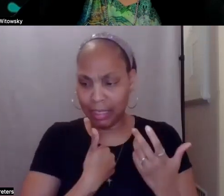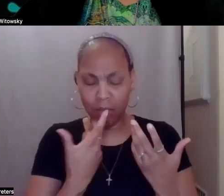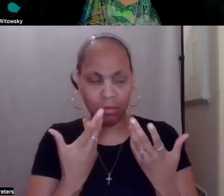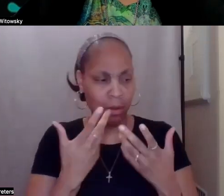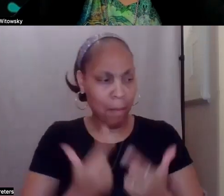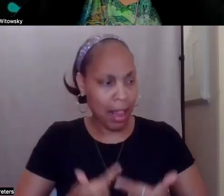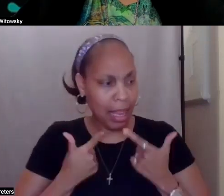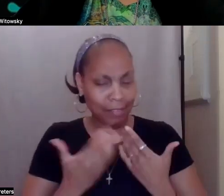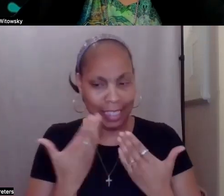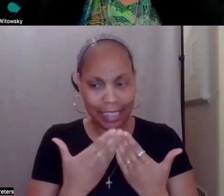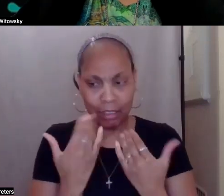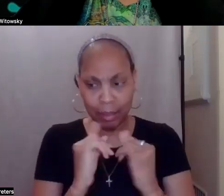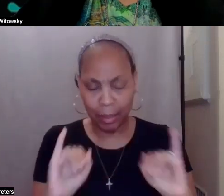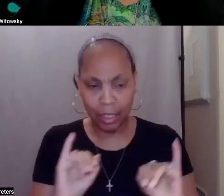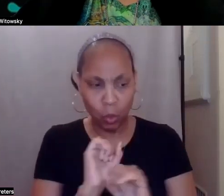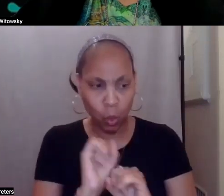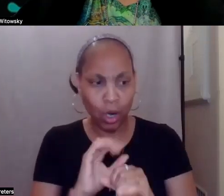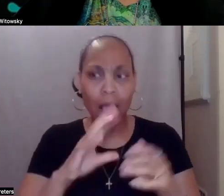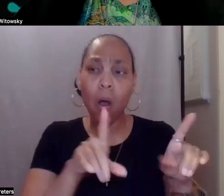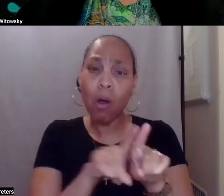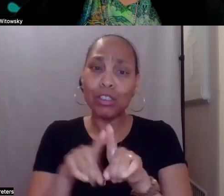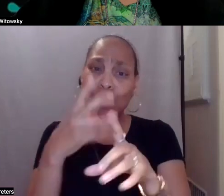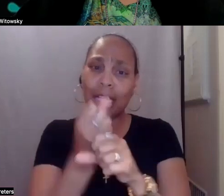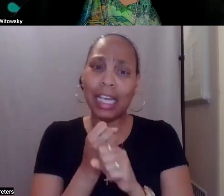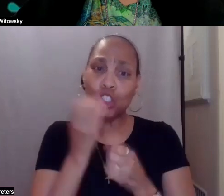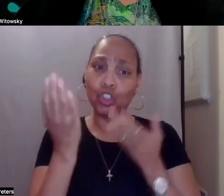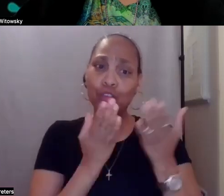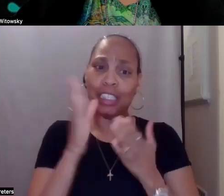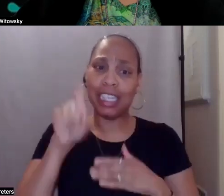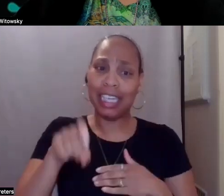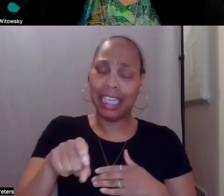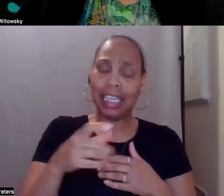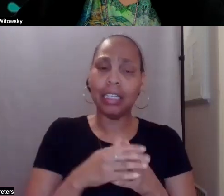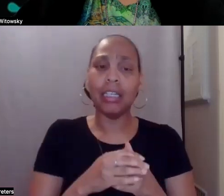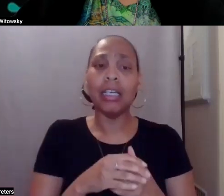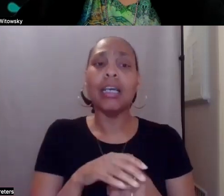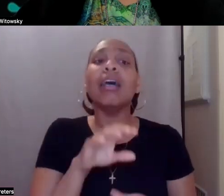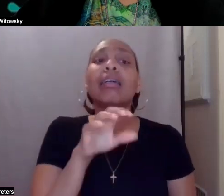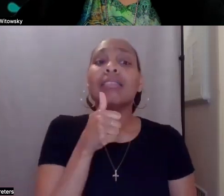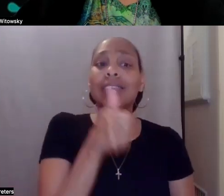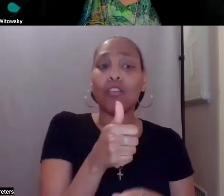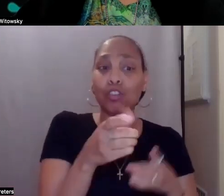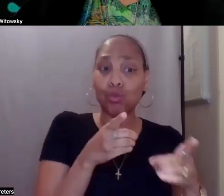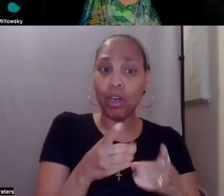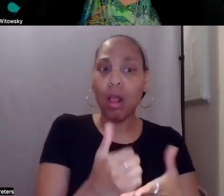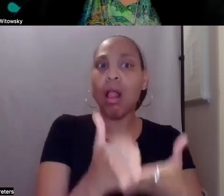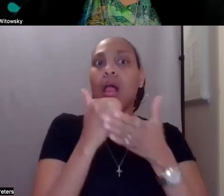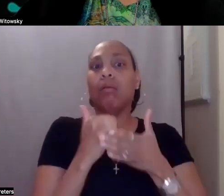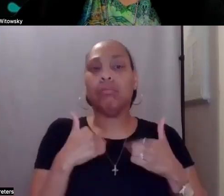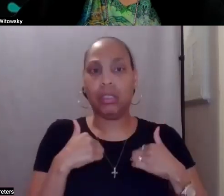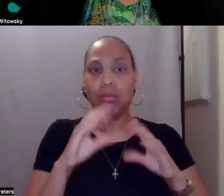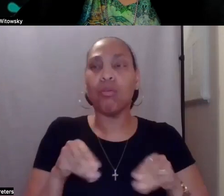while receiving the services that I need? So self-direction provided me with a lot of independence